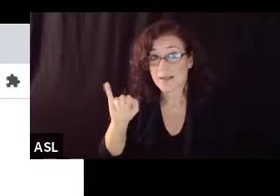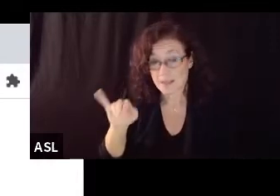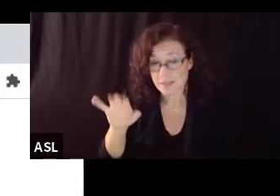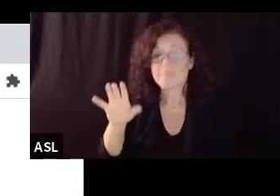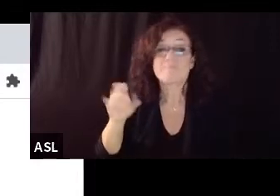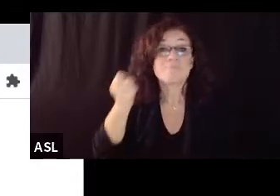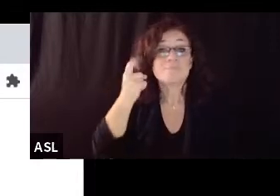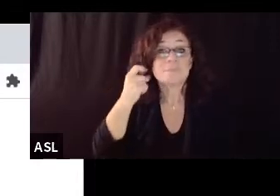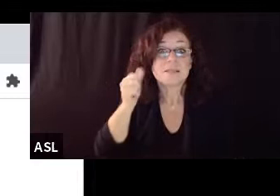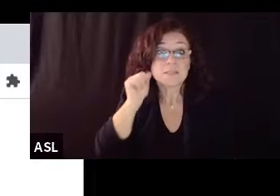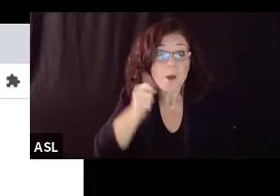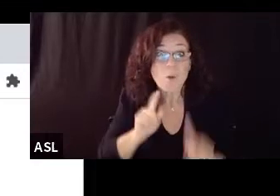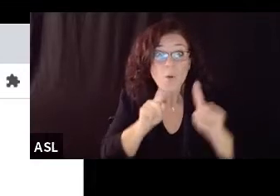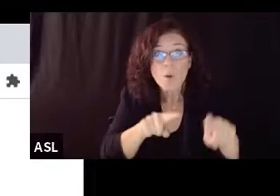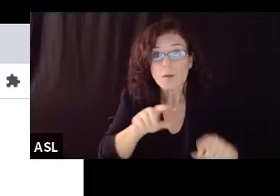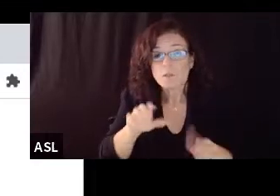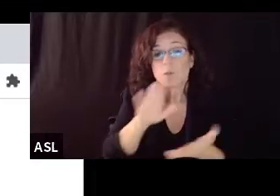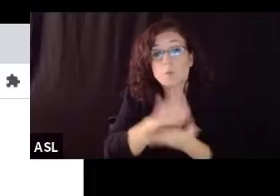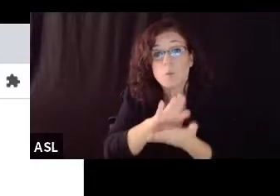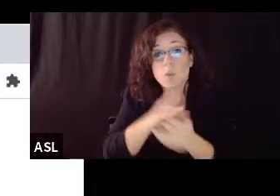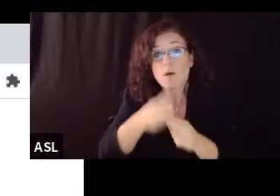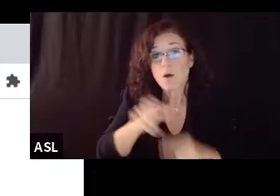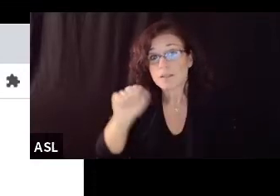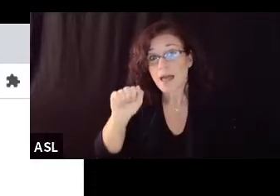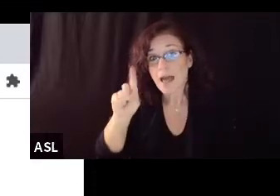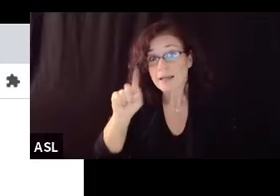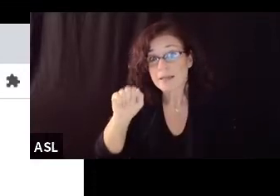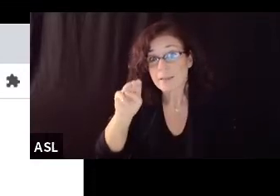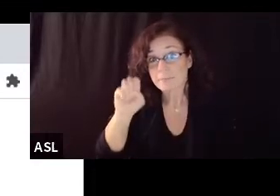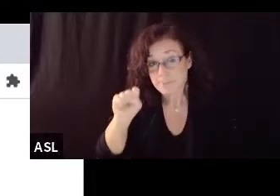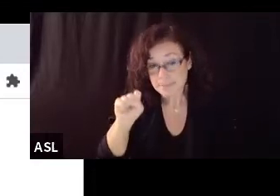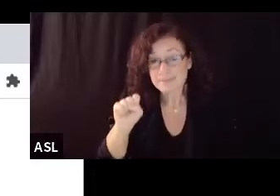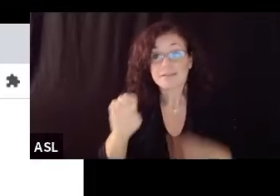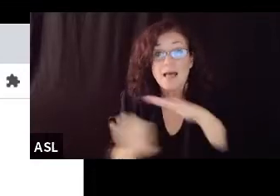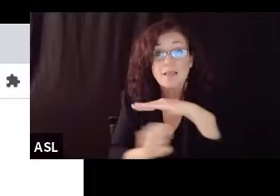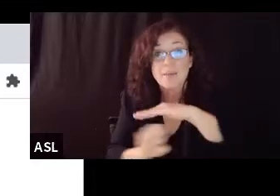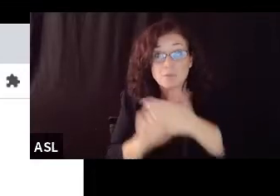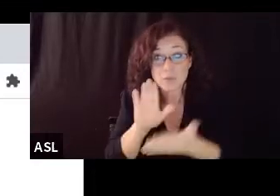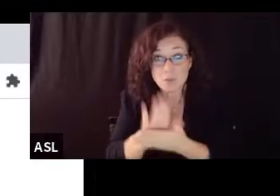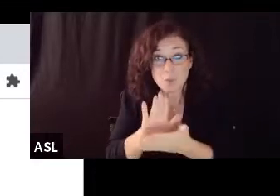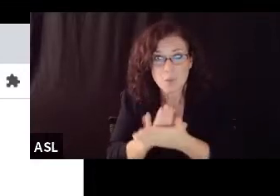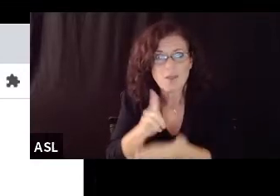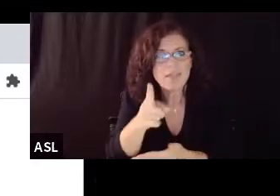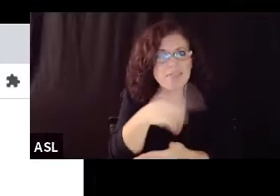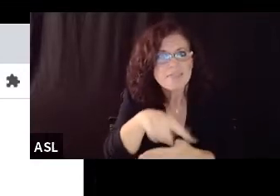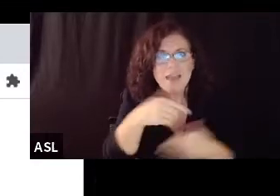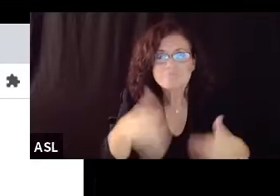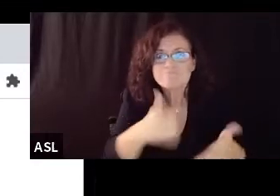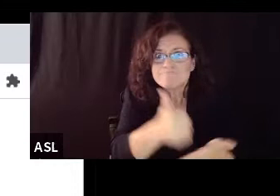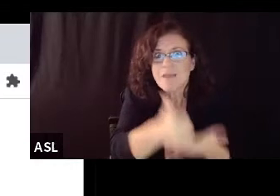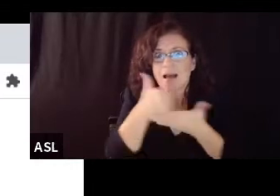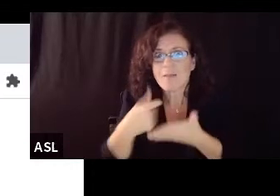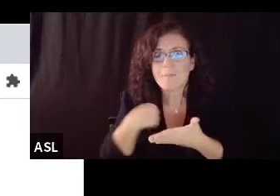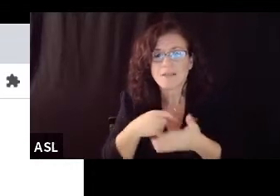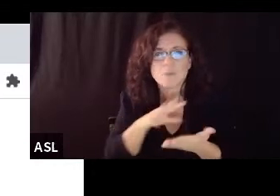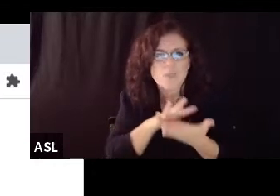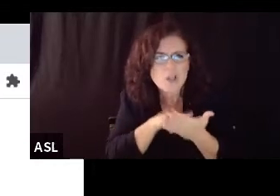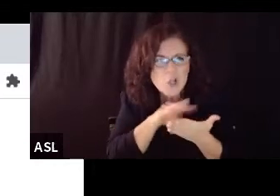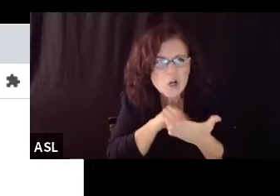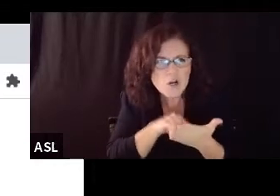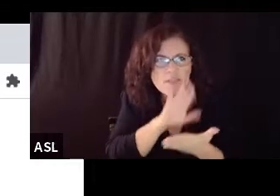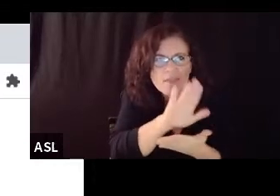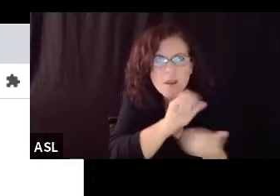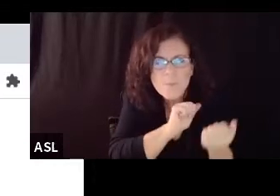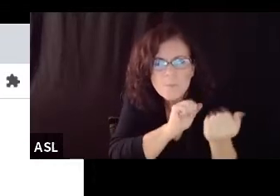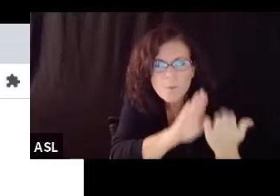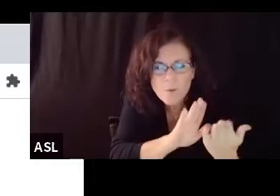and and they've been generous enough to also um help us with this learning to to train our